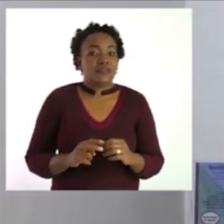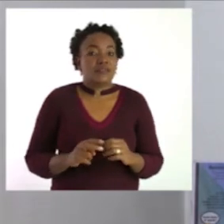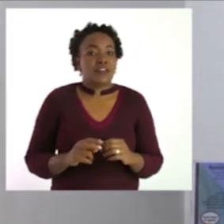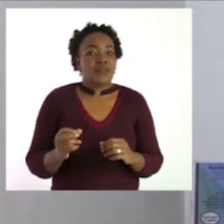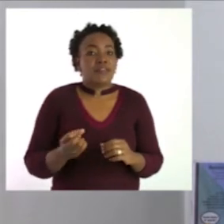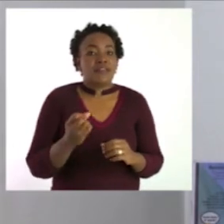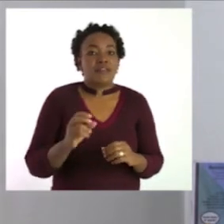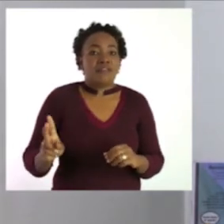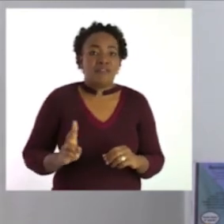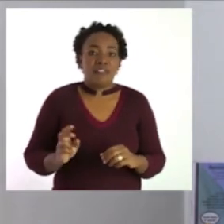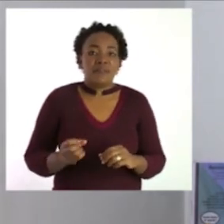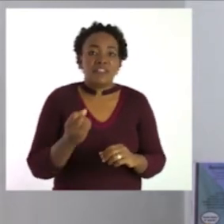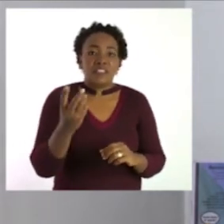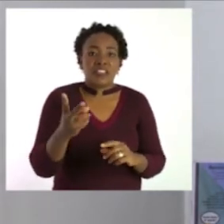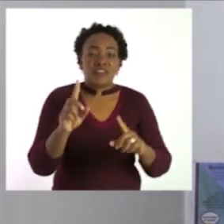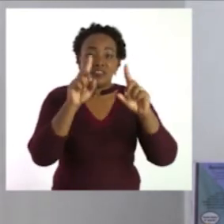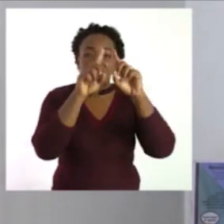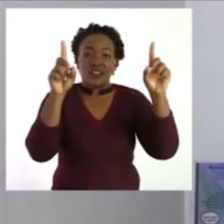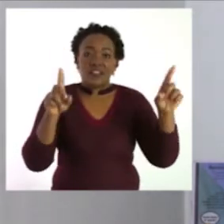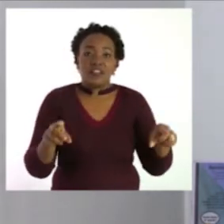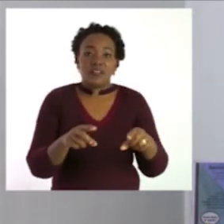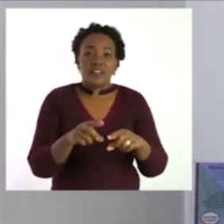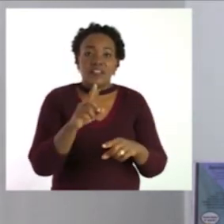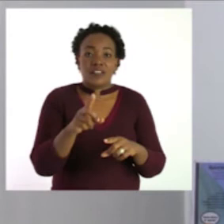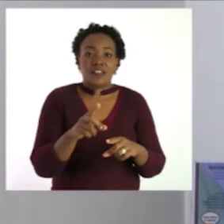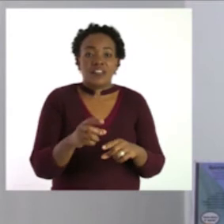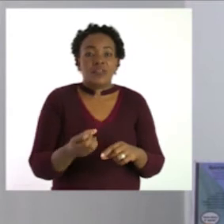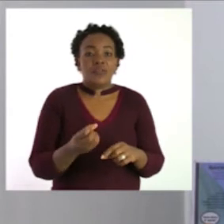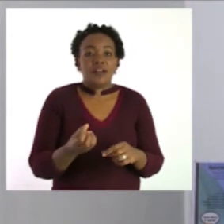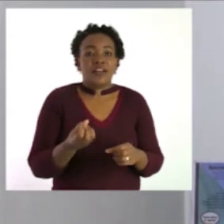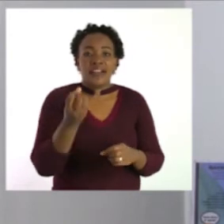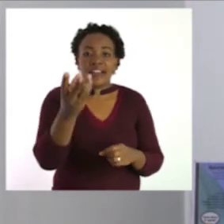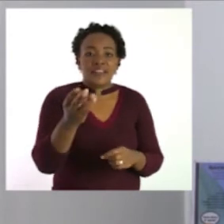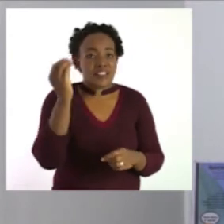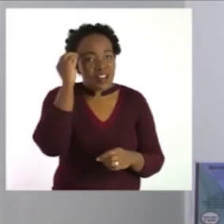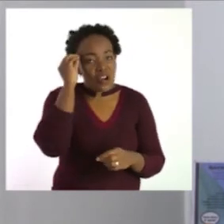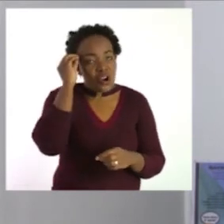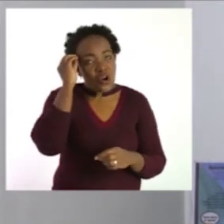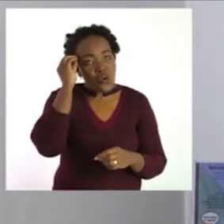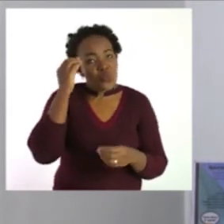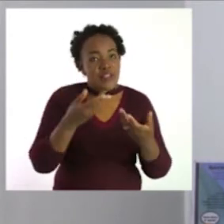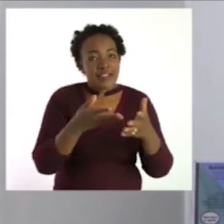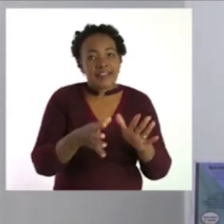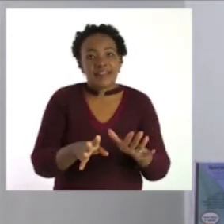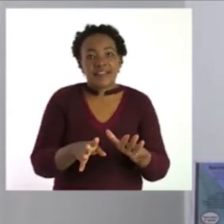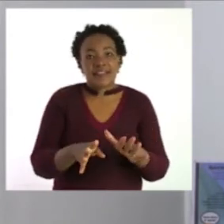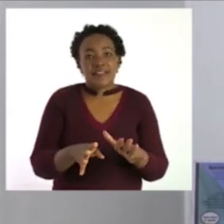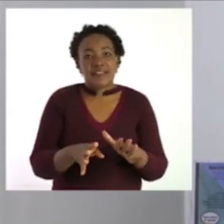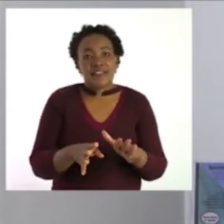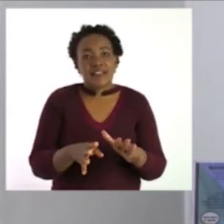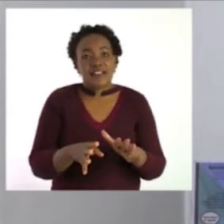and to you in that box we have gives no starts and